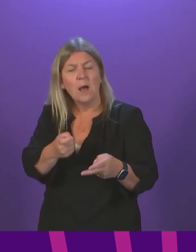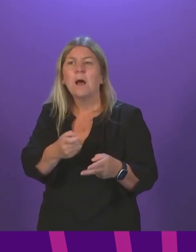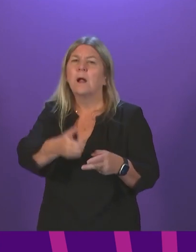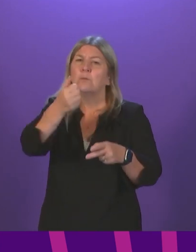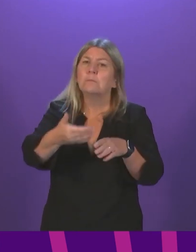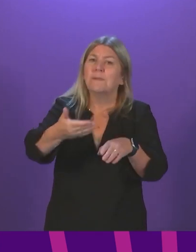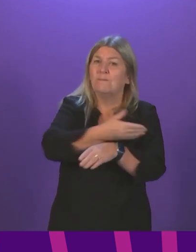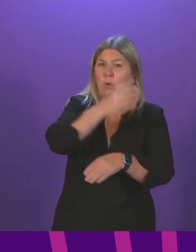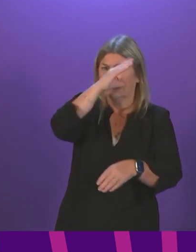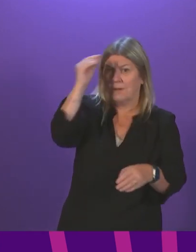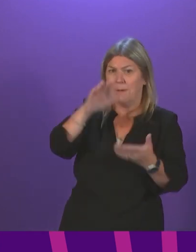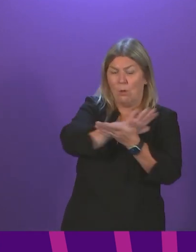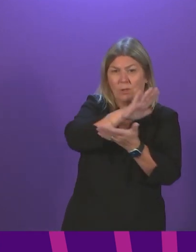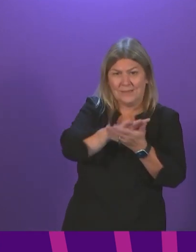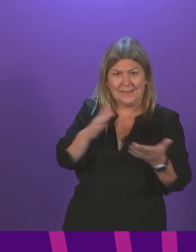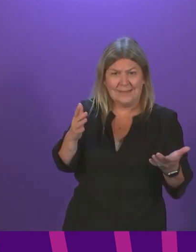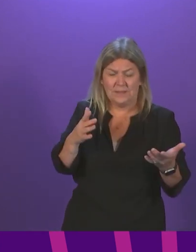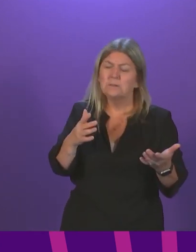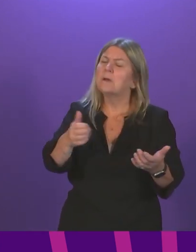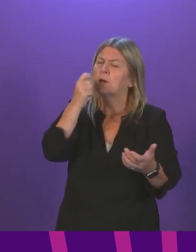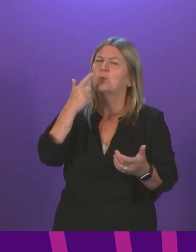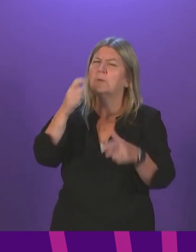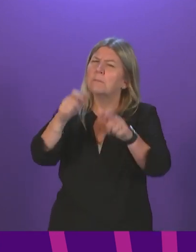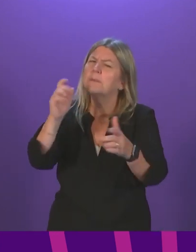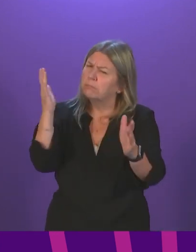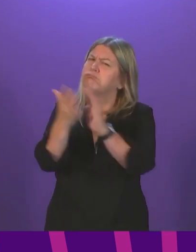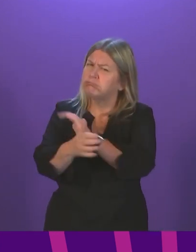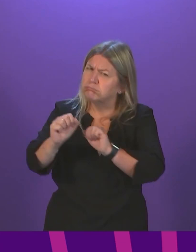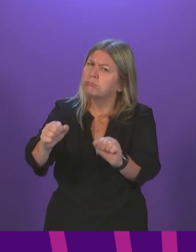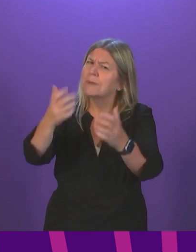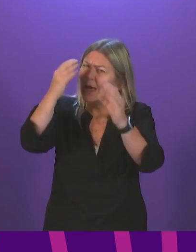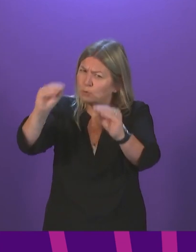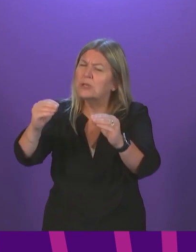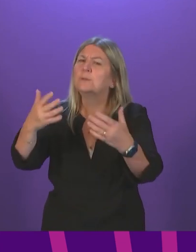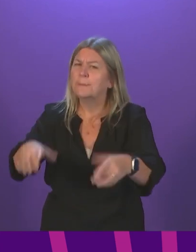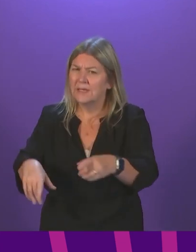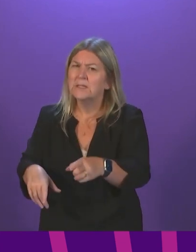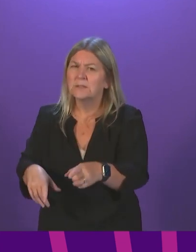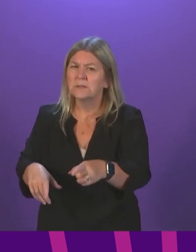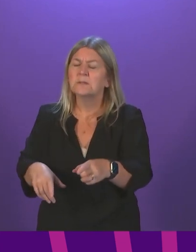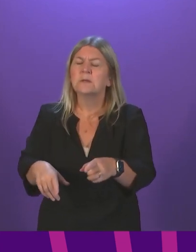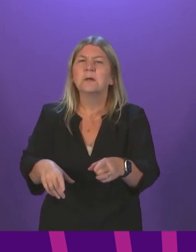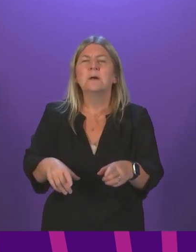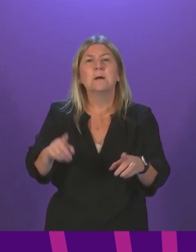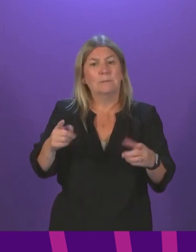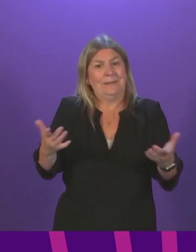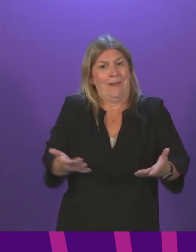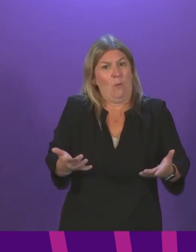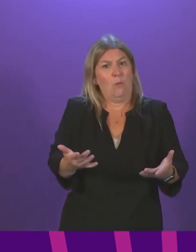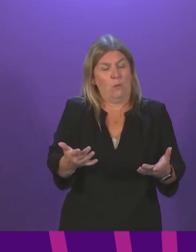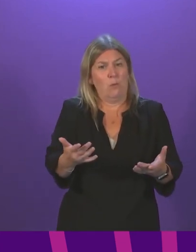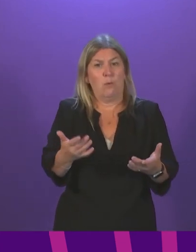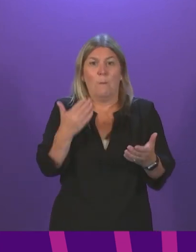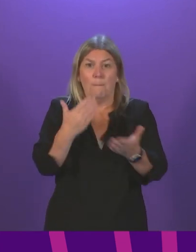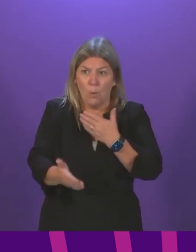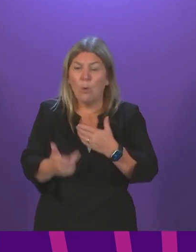there were significant numbers of young people having their education disrupted when that wasn't strictly necessary. In terms of how we get more